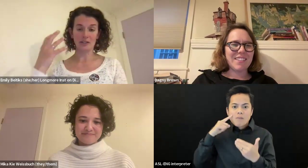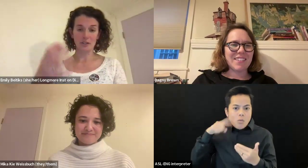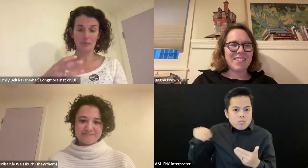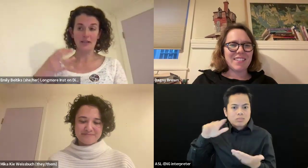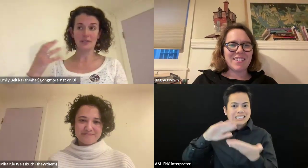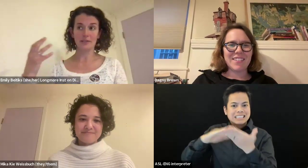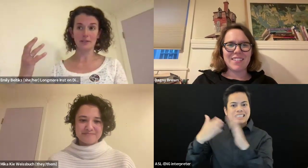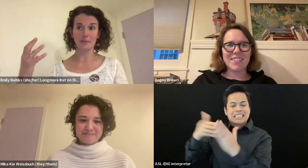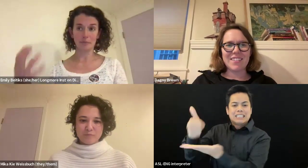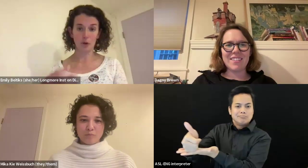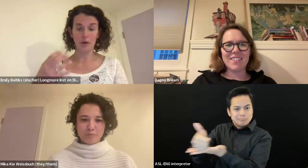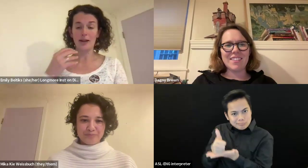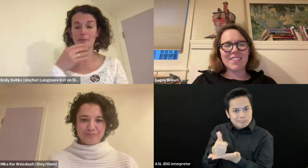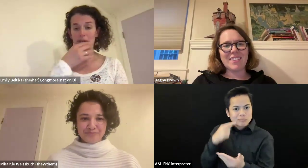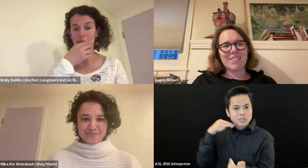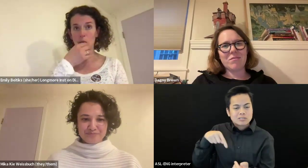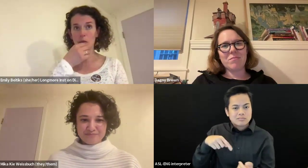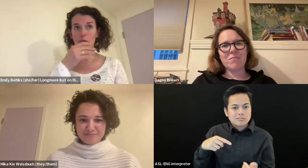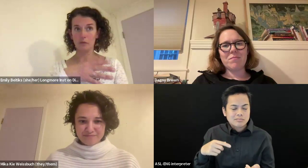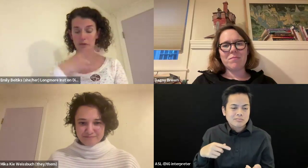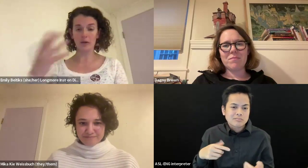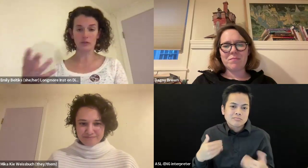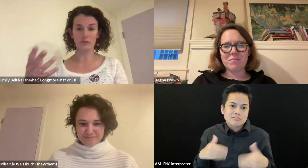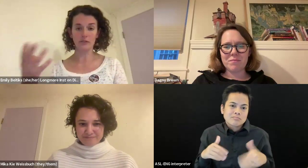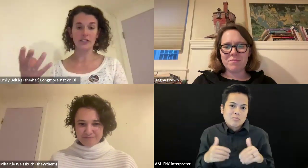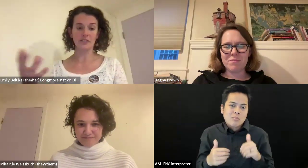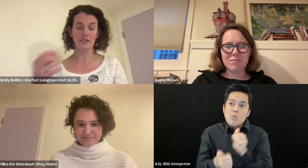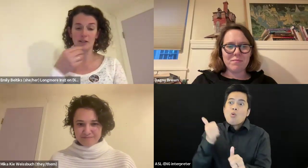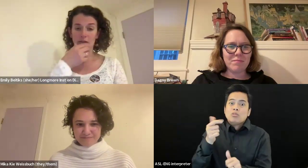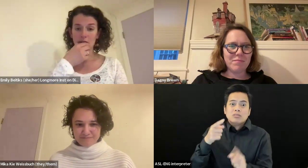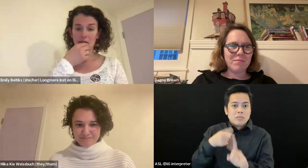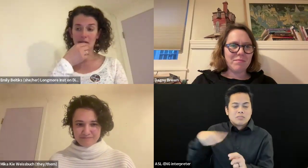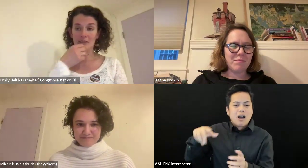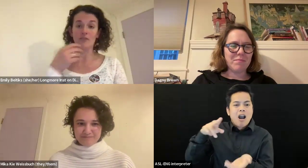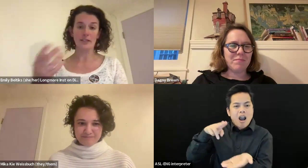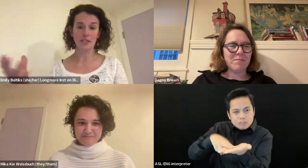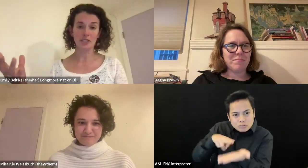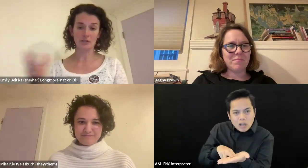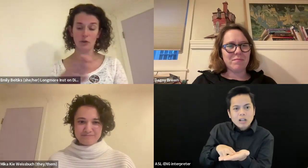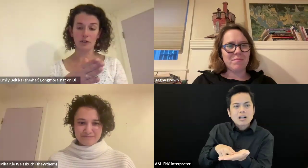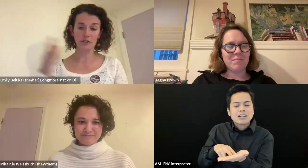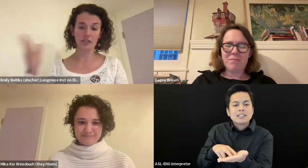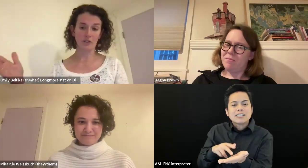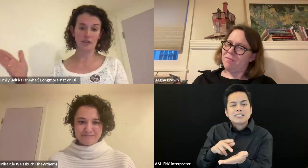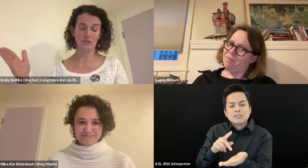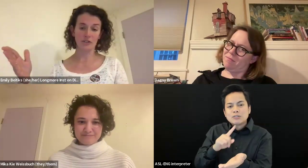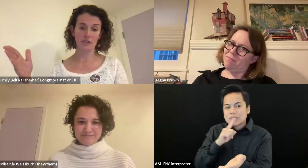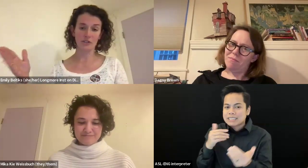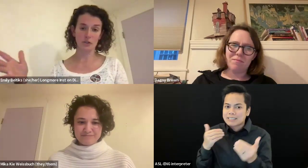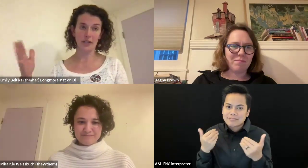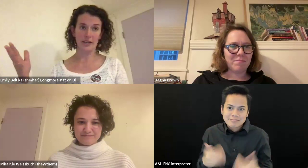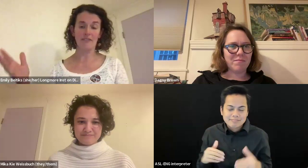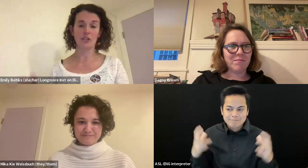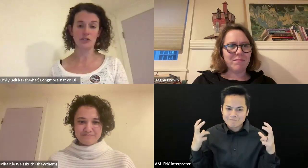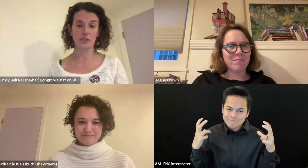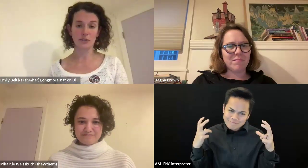contract with the space, the programs, like, there was a significant, uh, investment before to cover the first